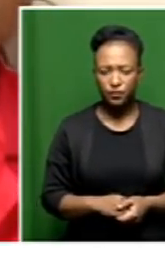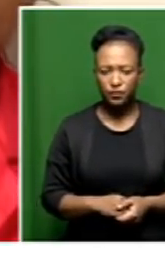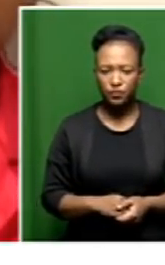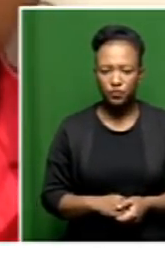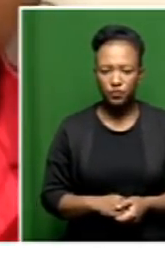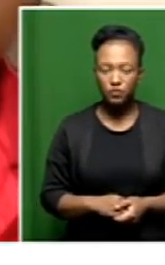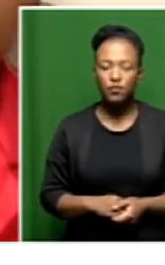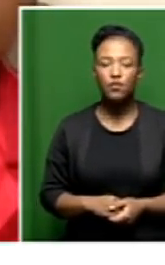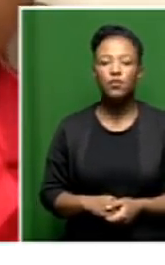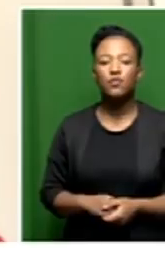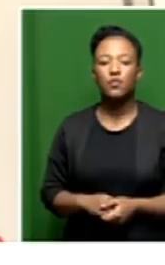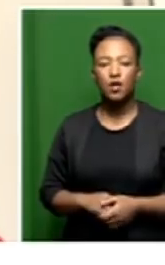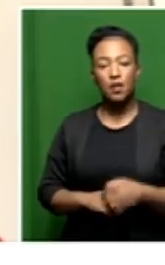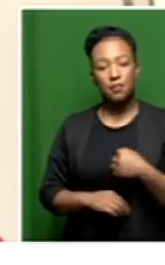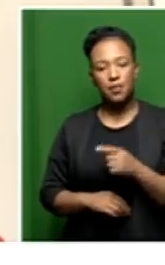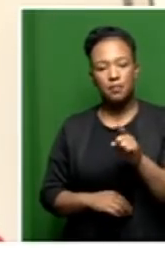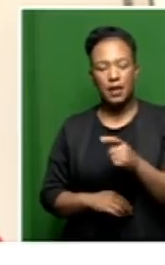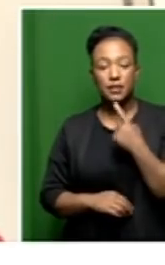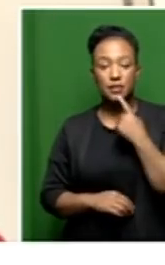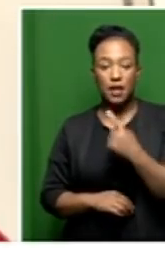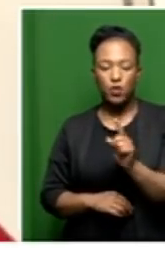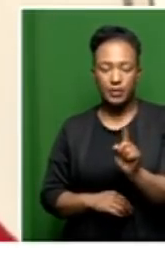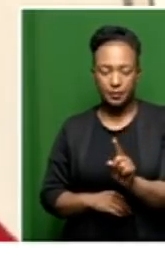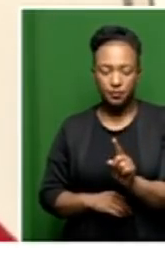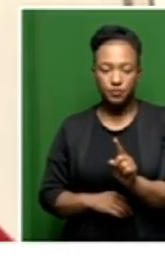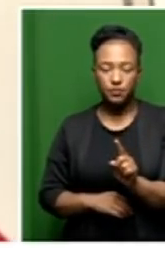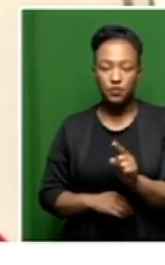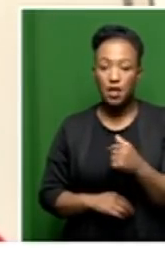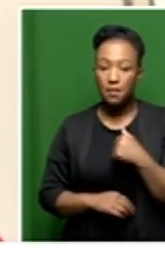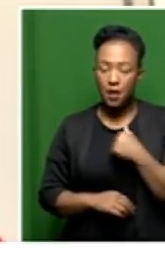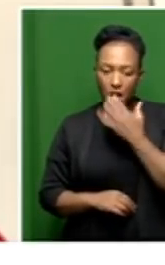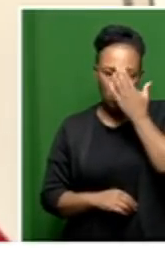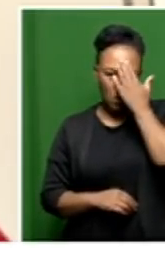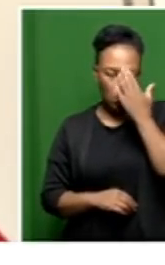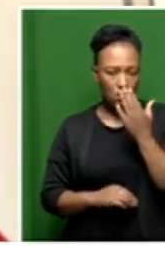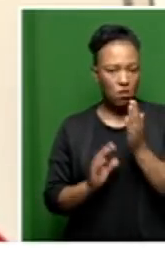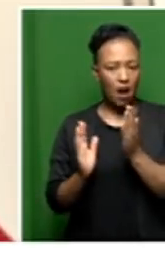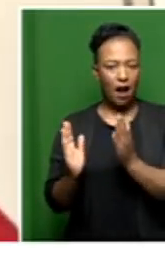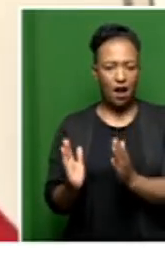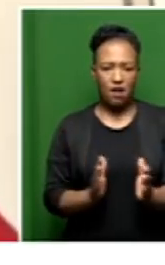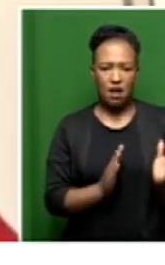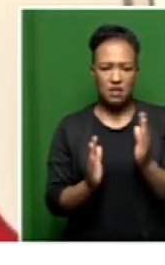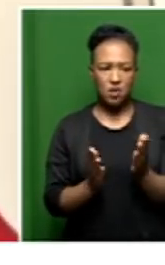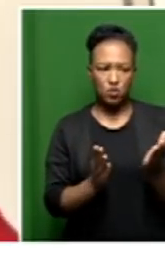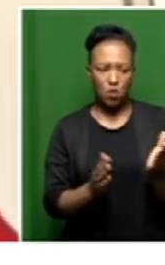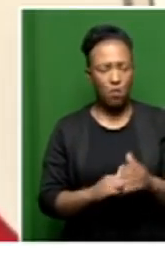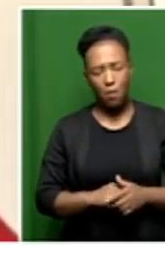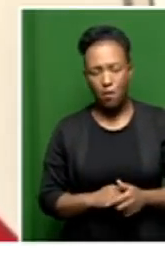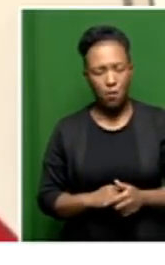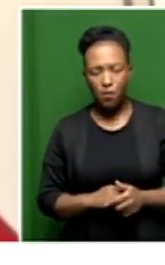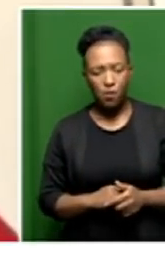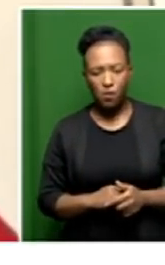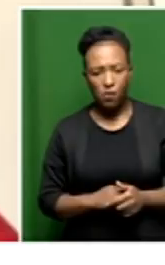I must say to you, Sakina, that as far as I know, that was not the arrangement that she should